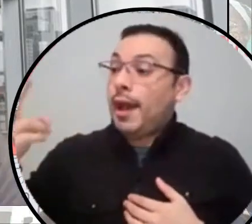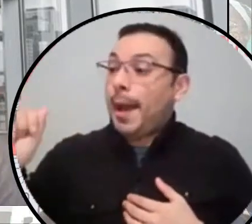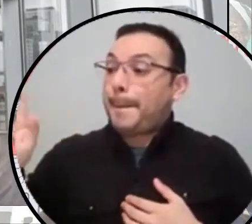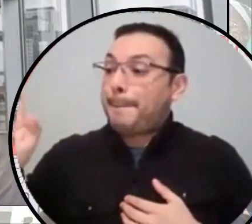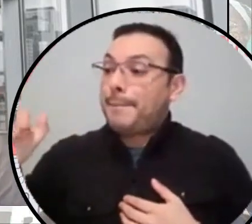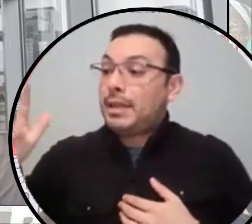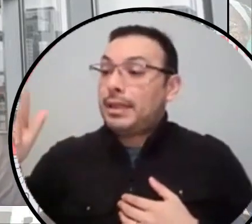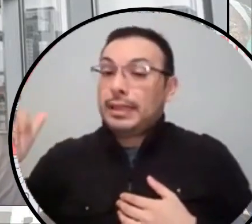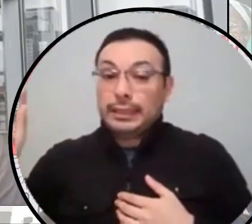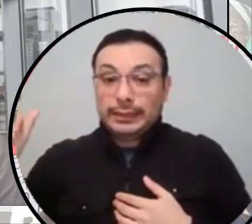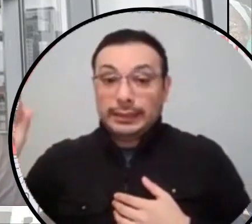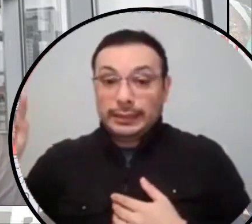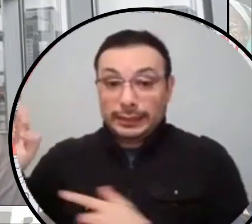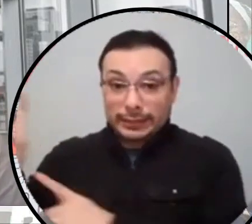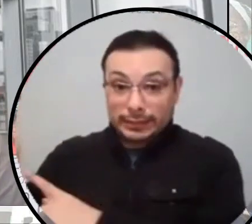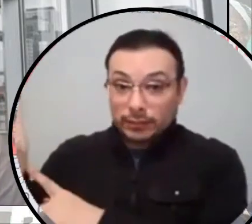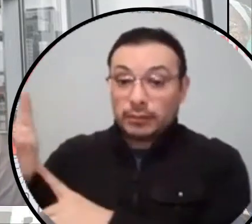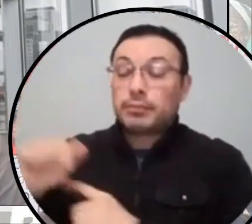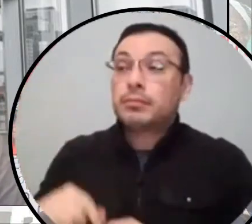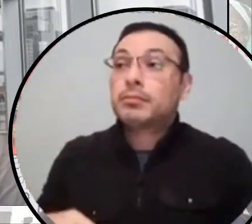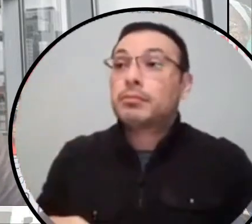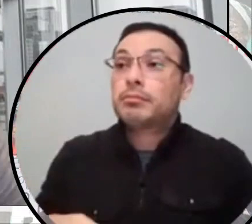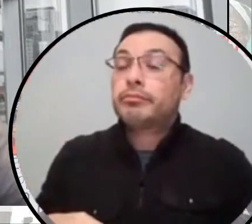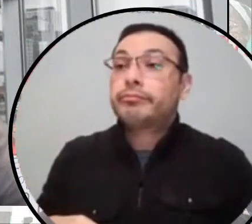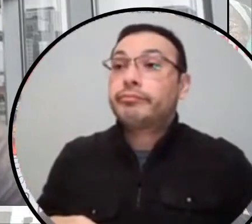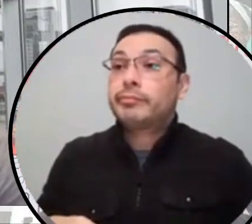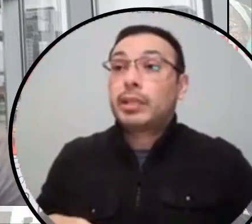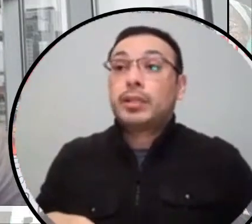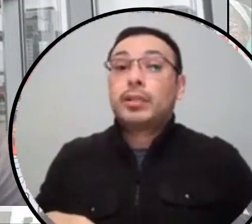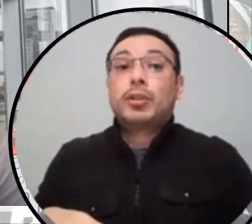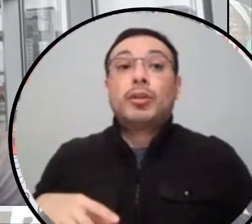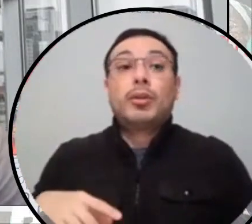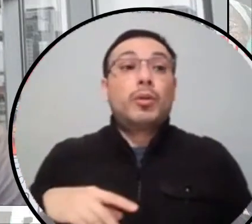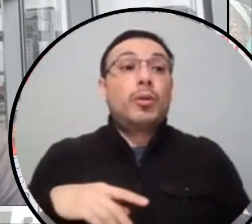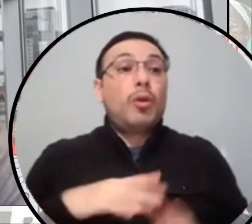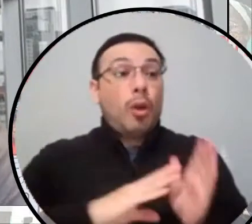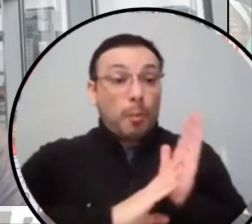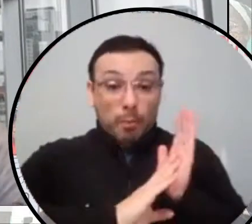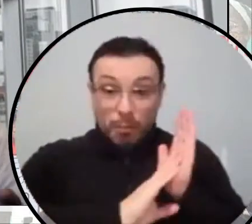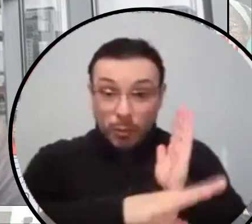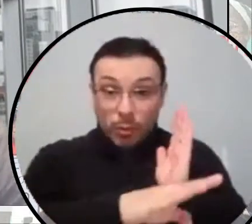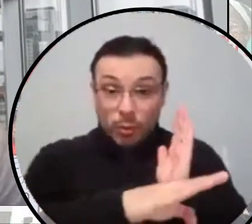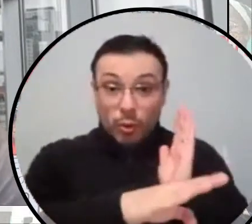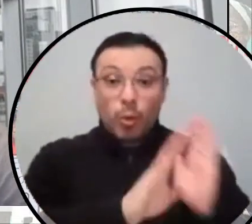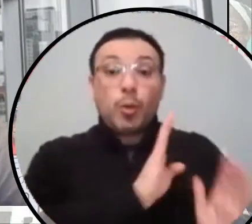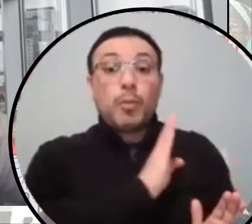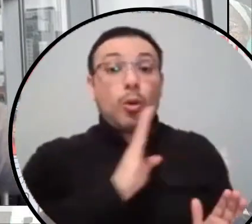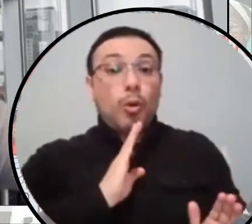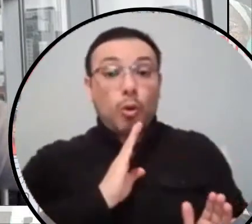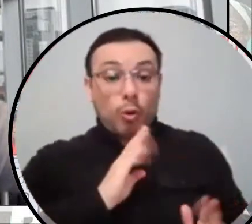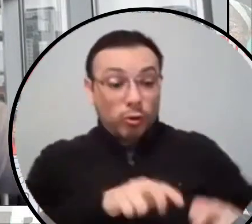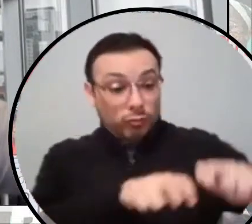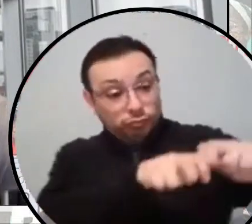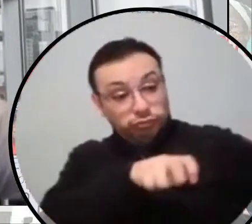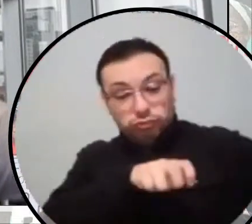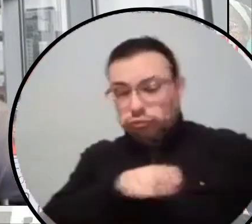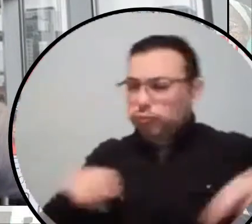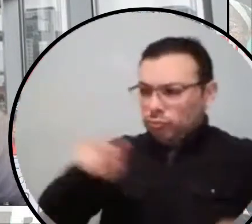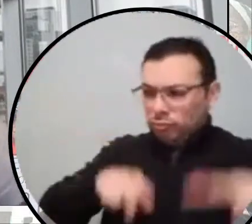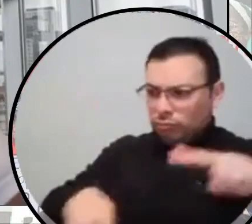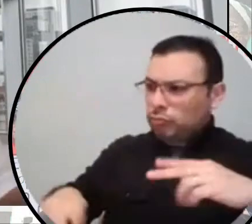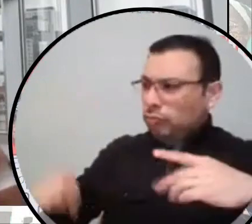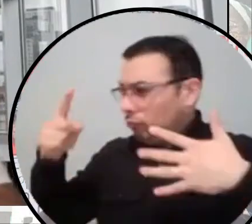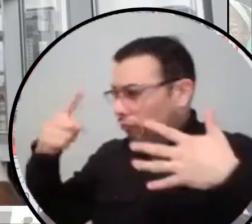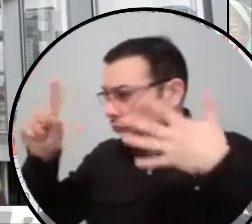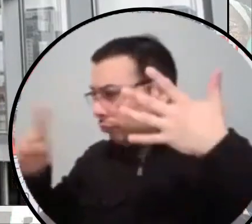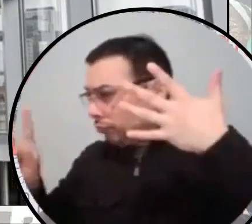they look at the crime, obviously, uh, they look at, uh, everything the person has accomplished or not accomplished from the time they